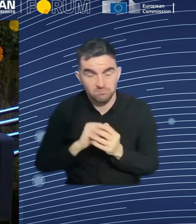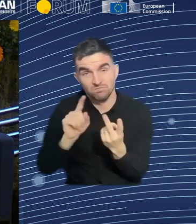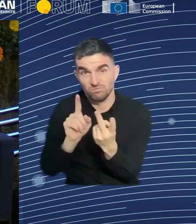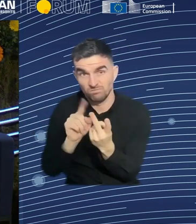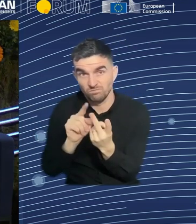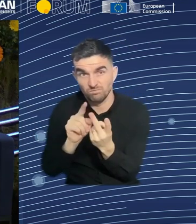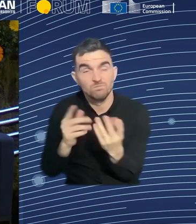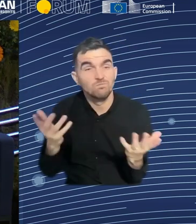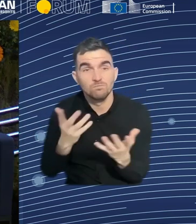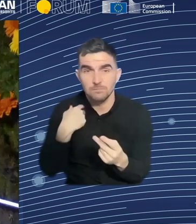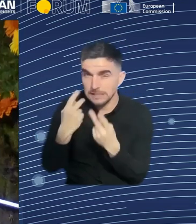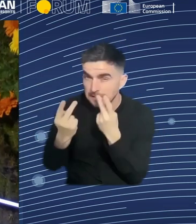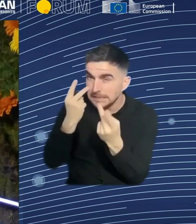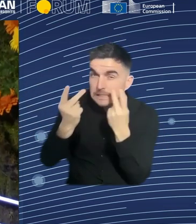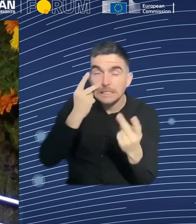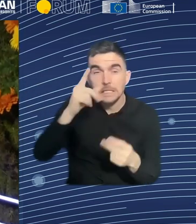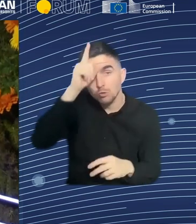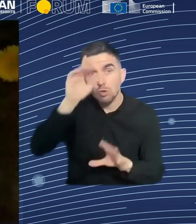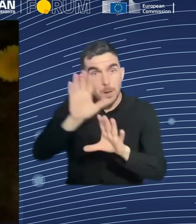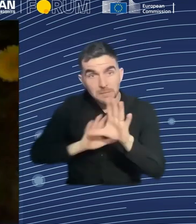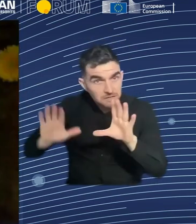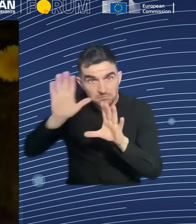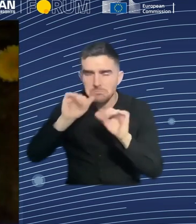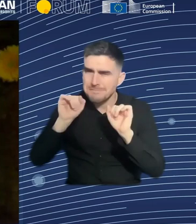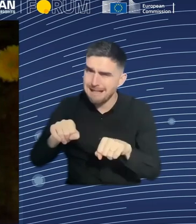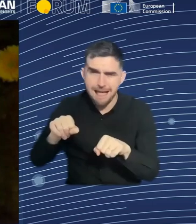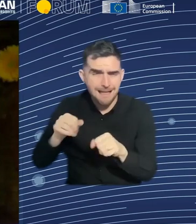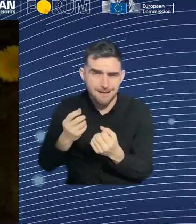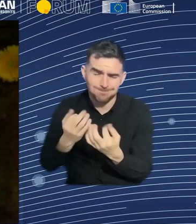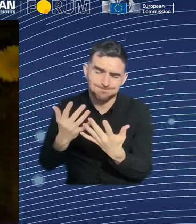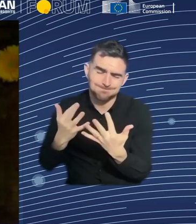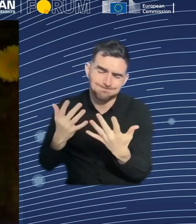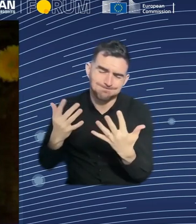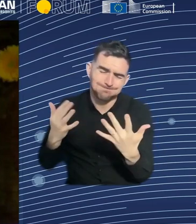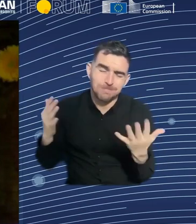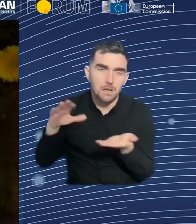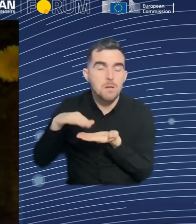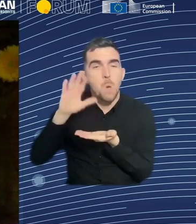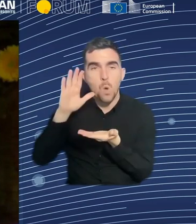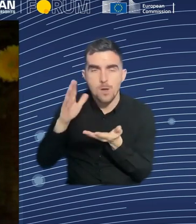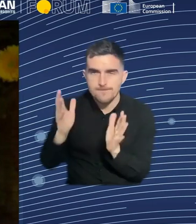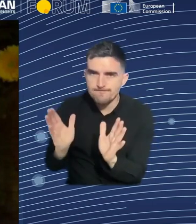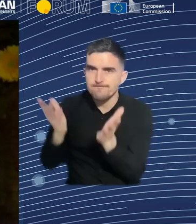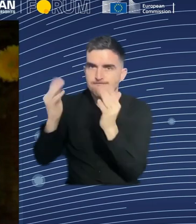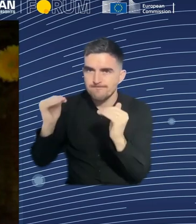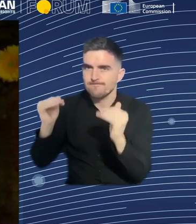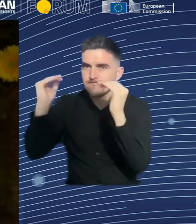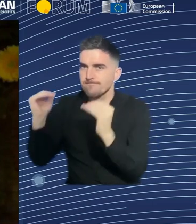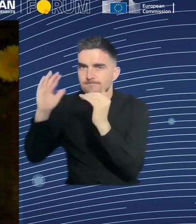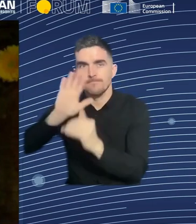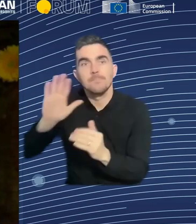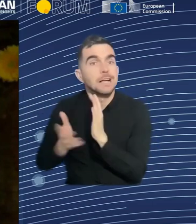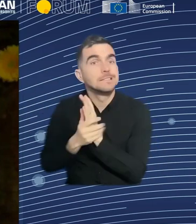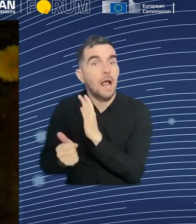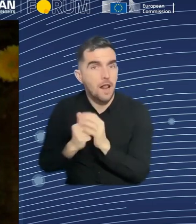yes, regional, there are a lot of providers for upskilling